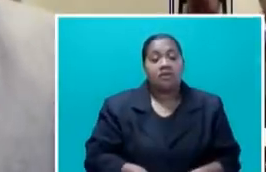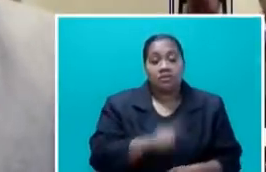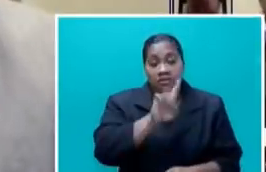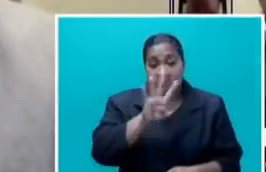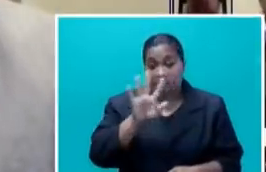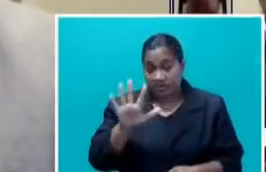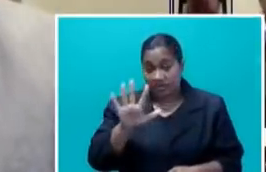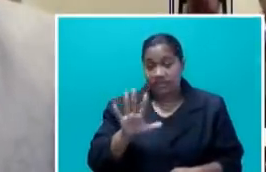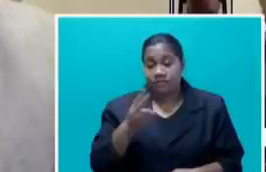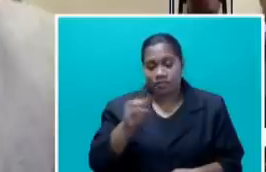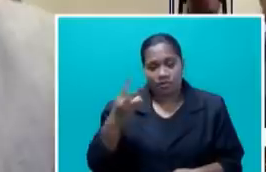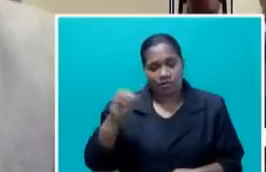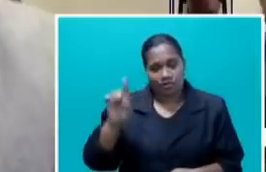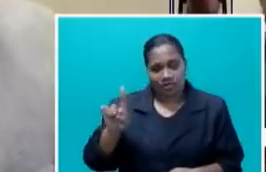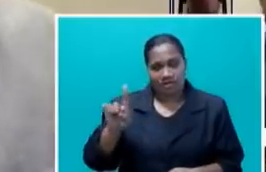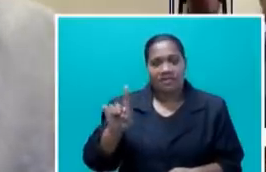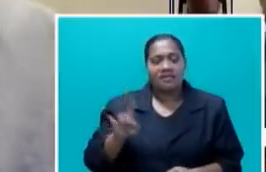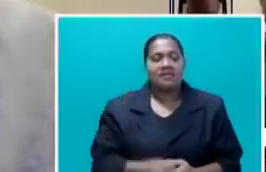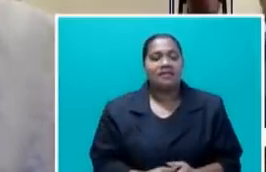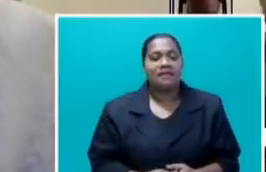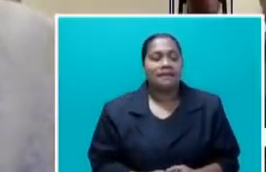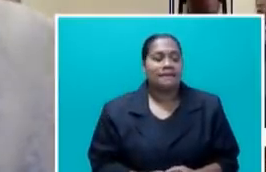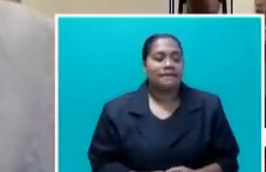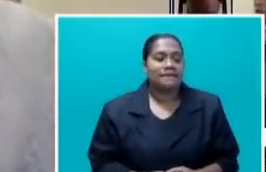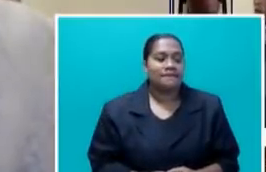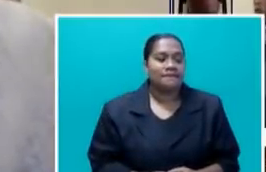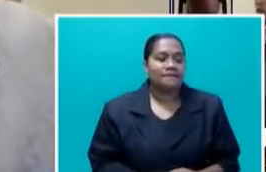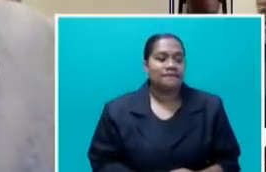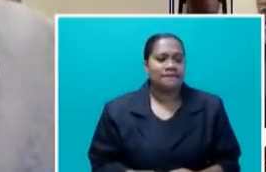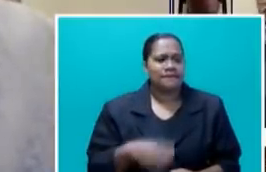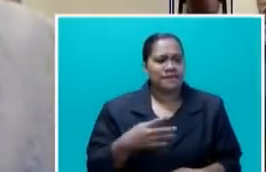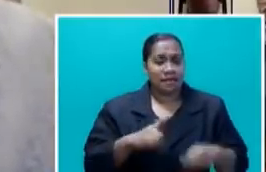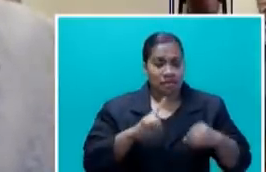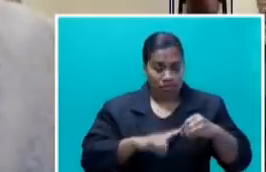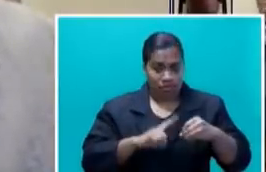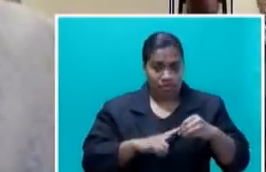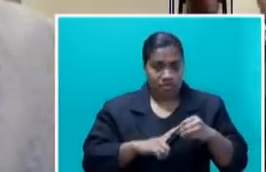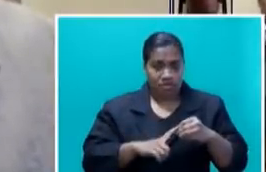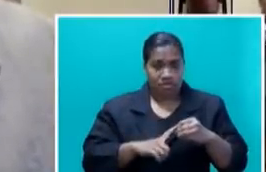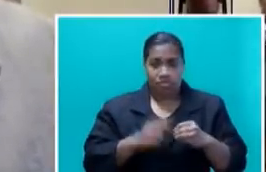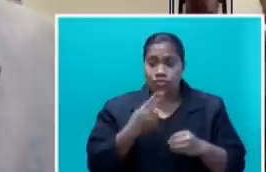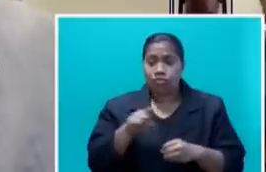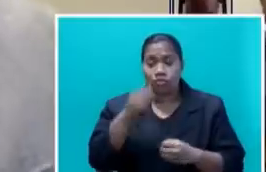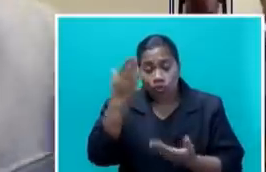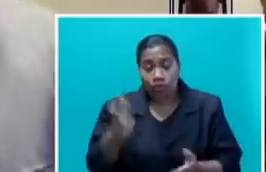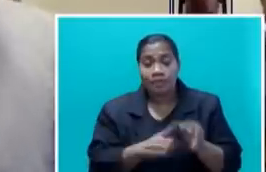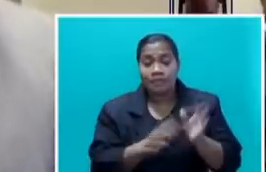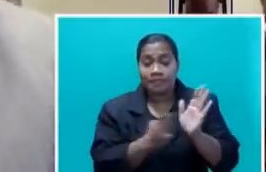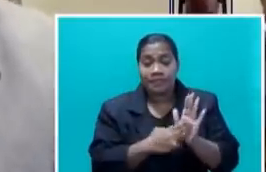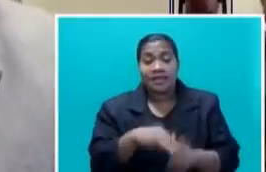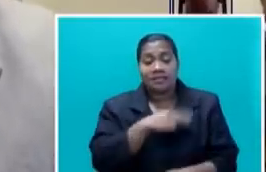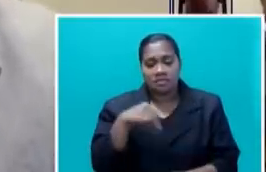145 of 2021, and this question is directed at the Honourable Prime Minister and Minister for